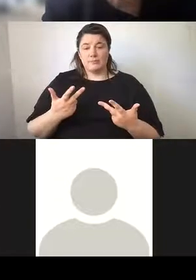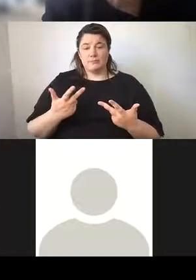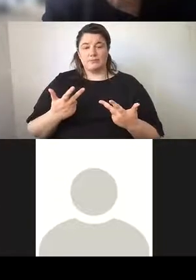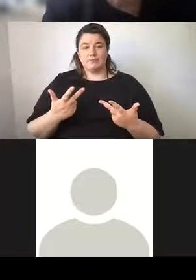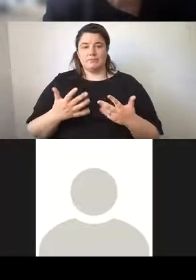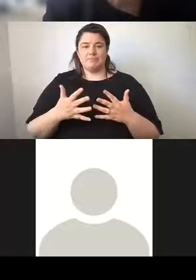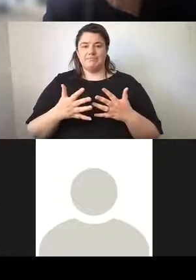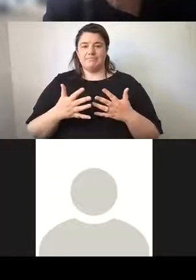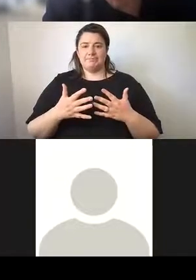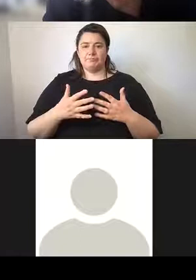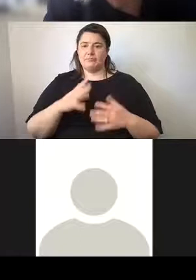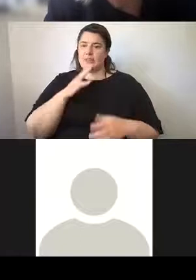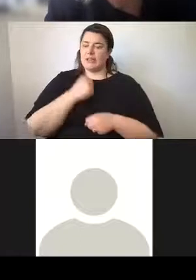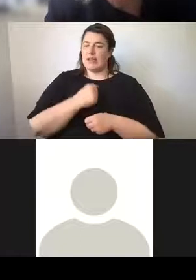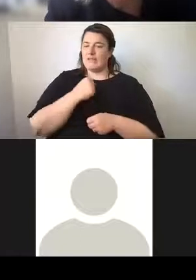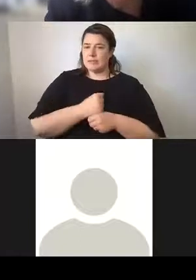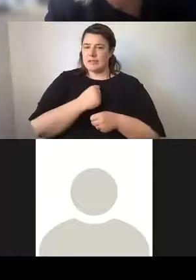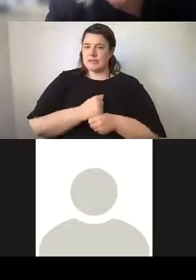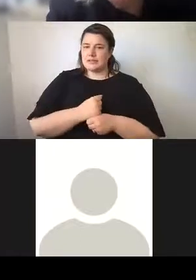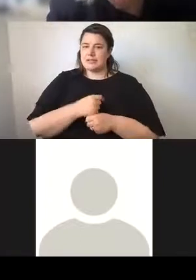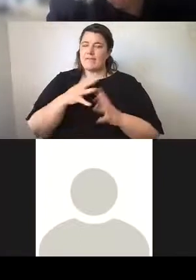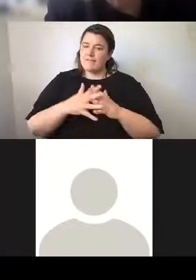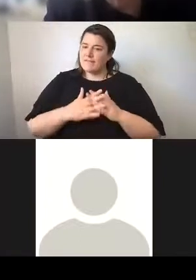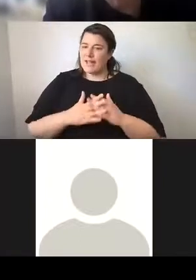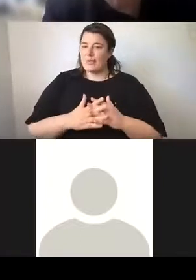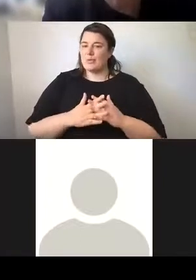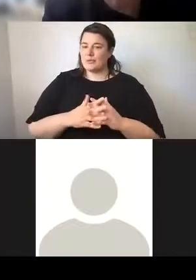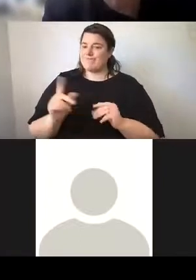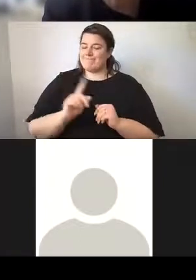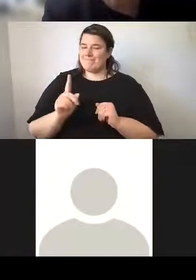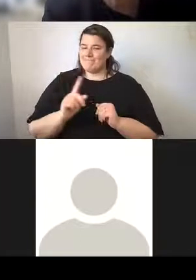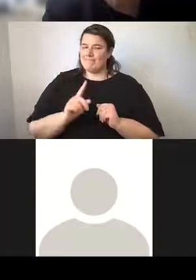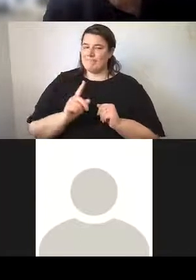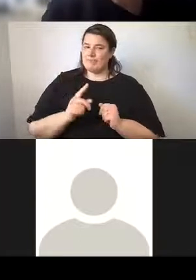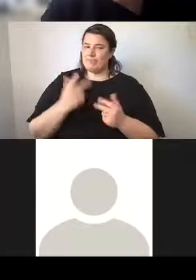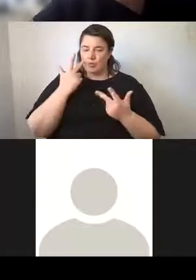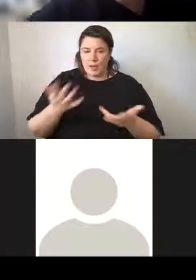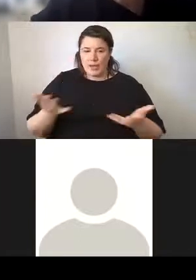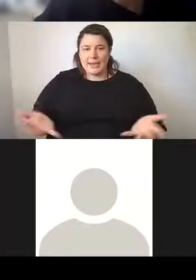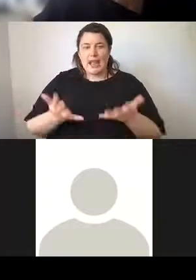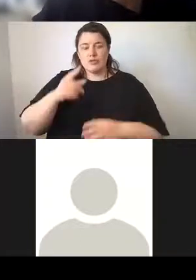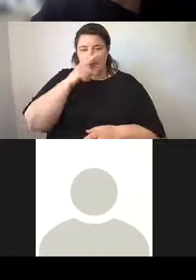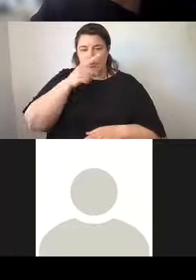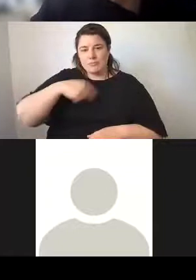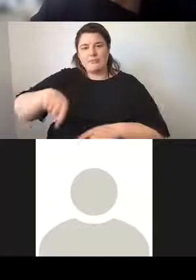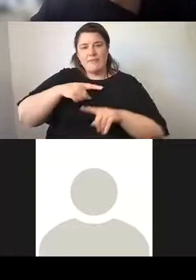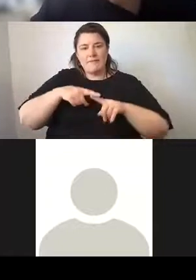that the government and local government sought to encourage people to